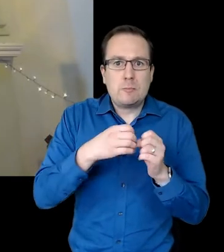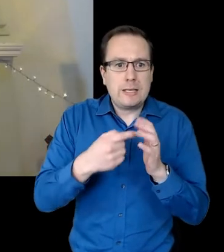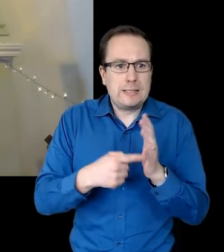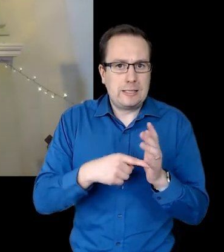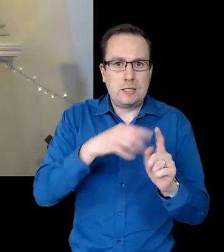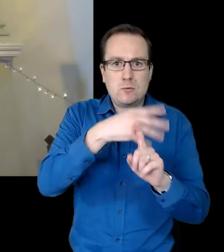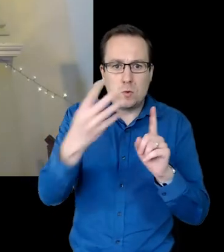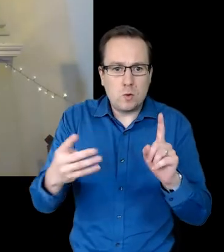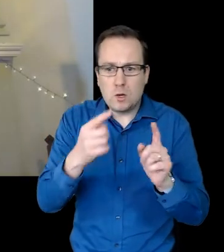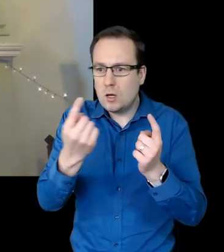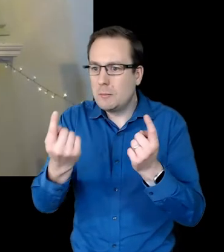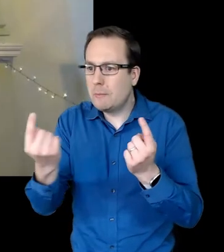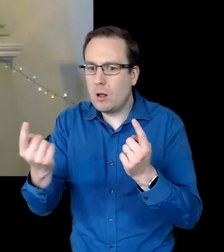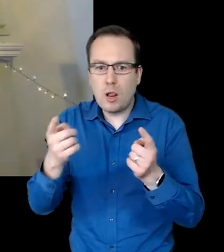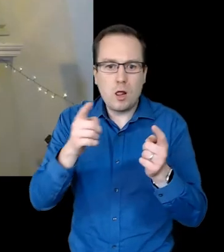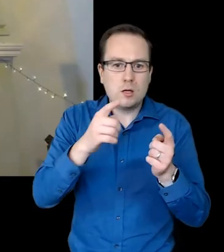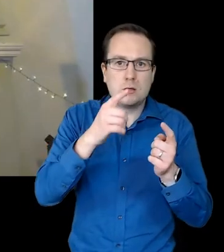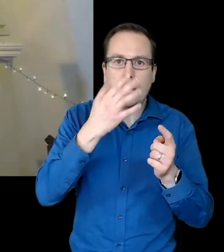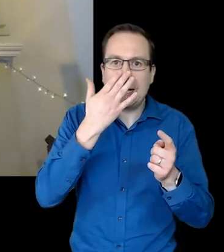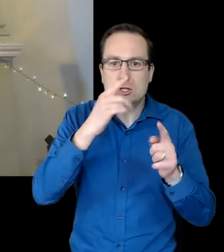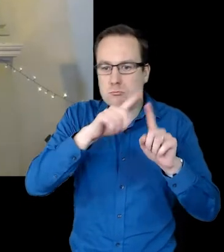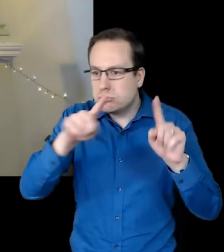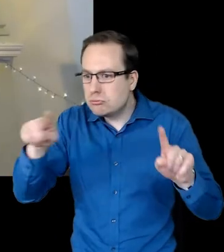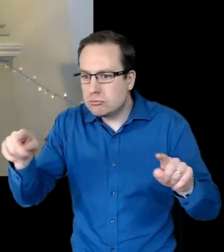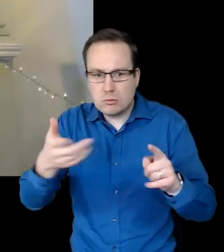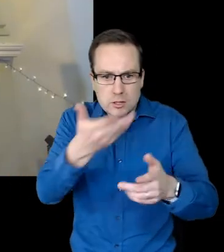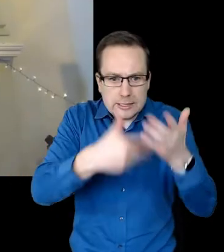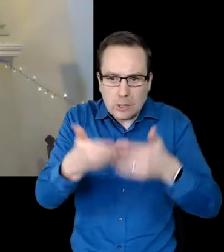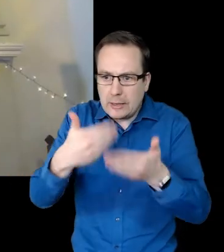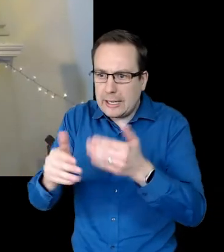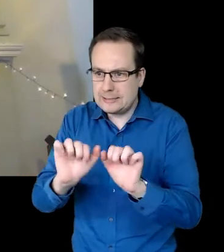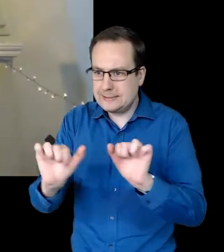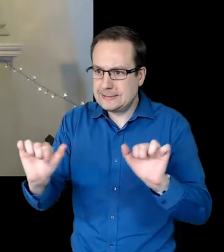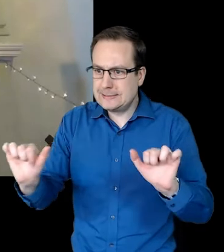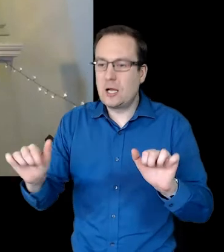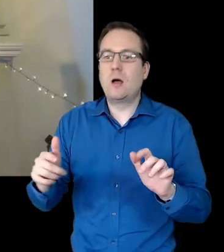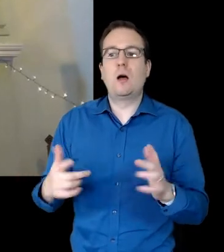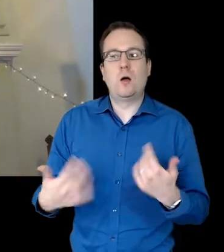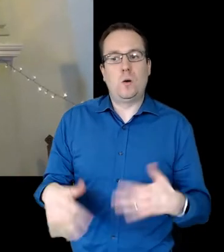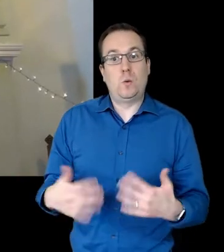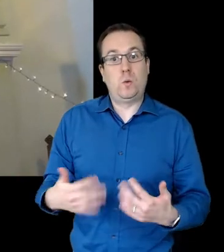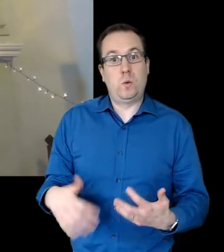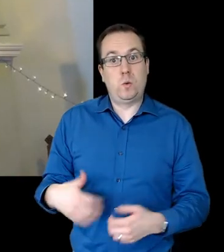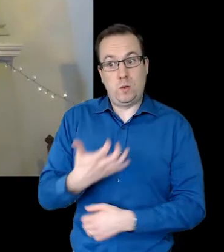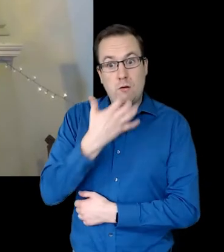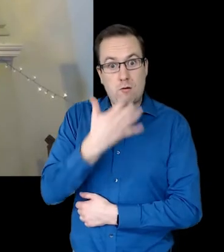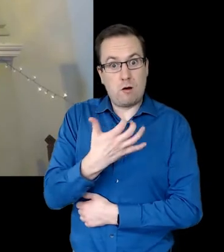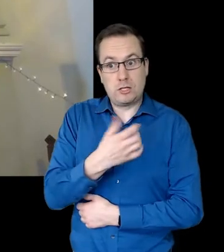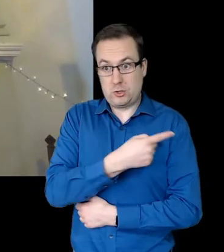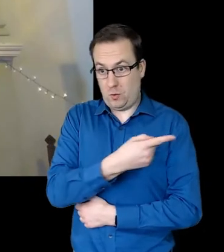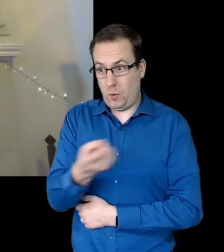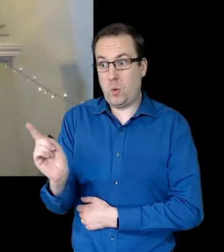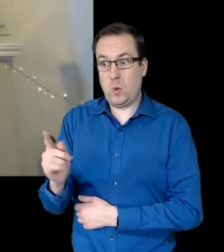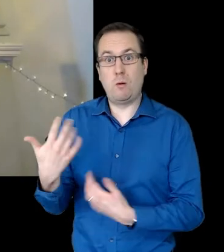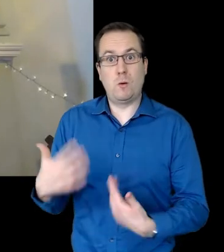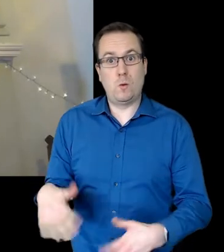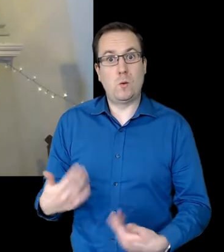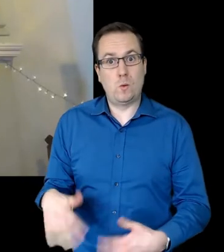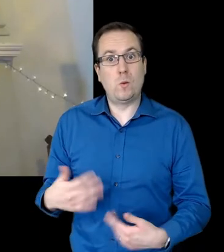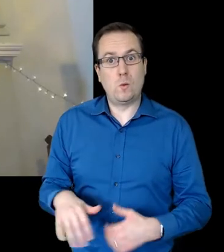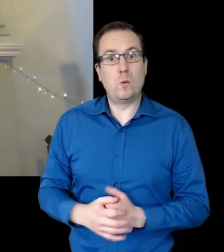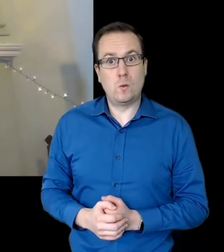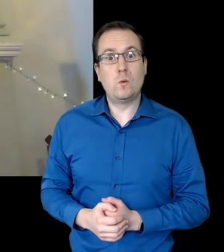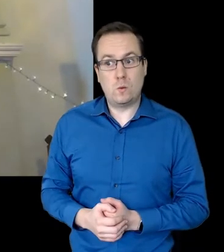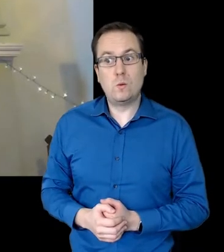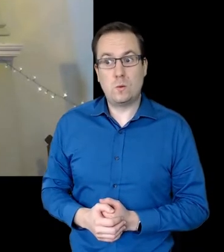ages. So I think I can say with some authority. That courage is indeed a defining characteristic. Of the